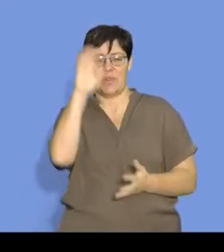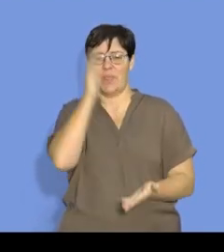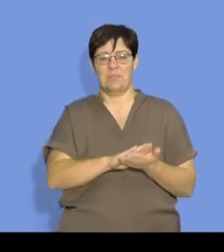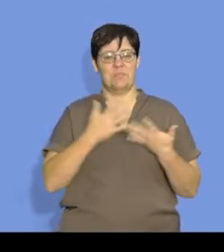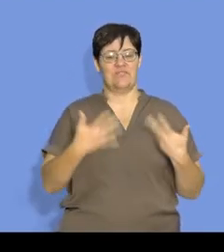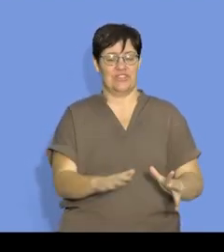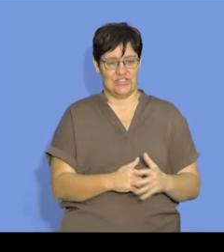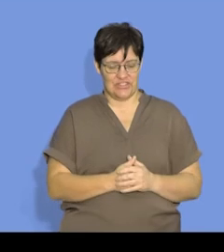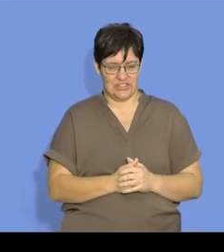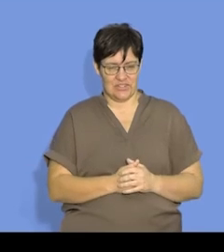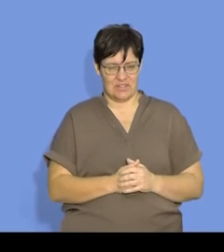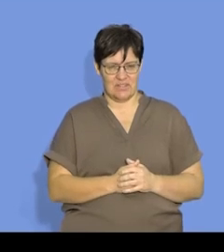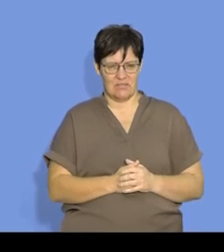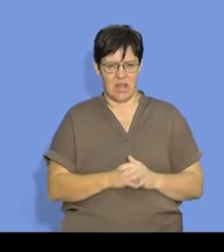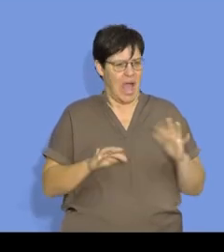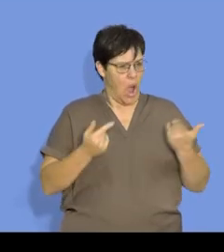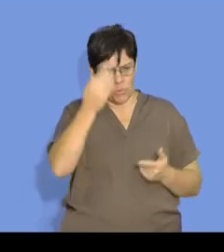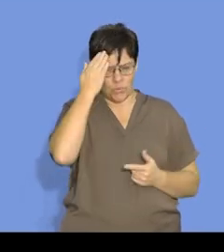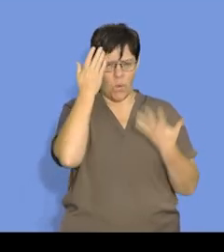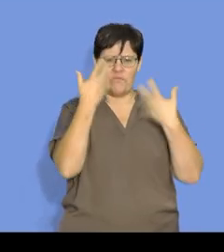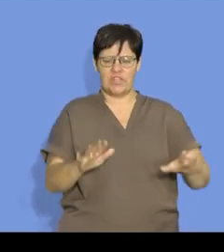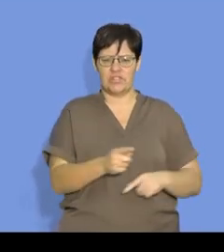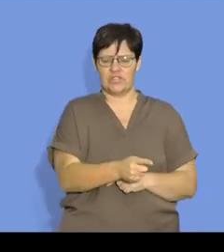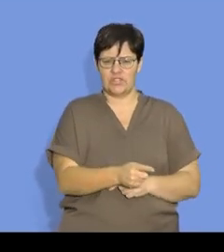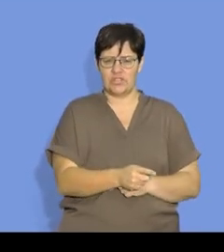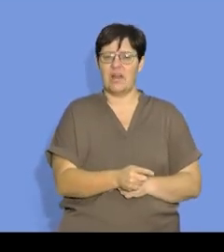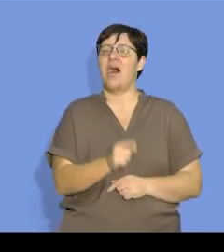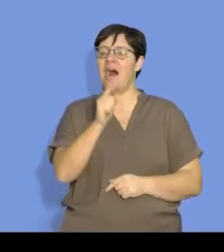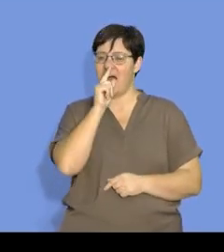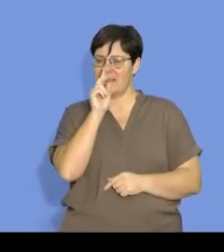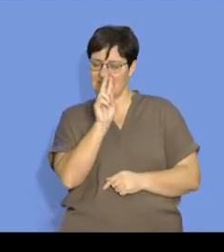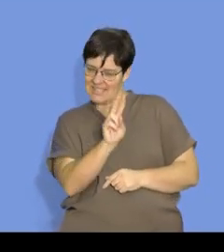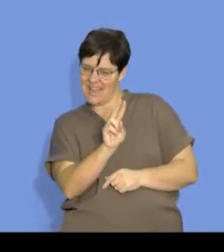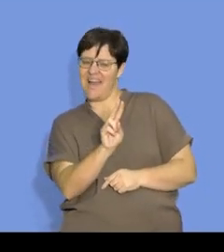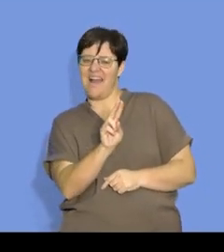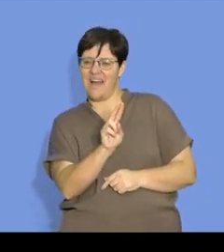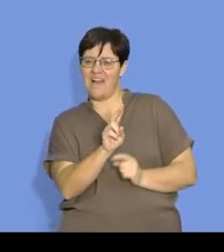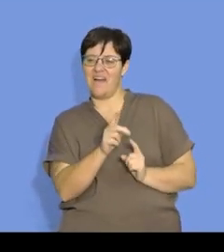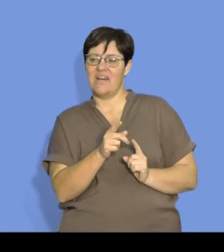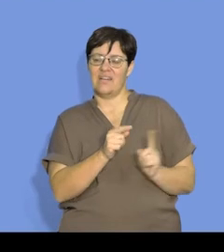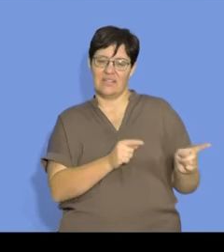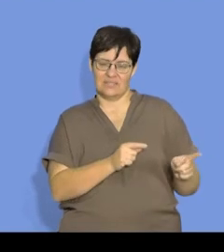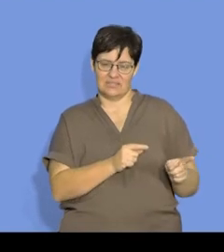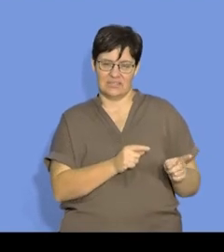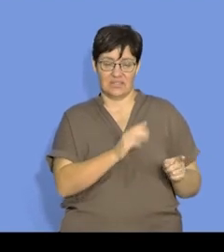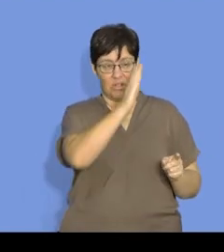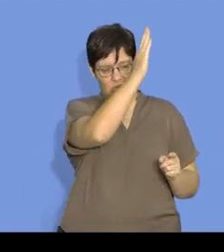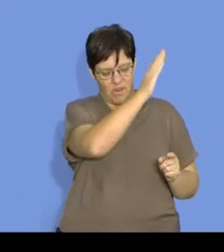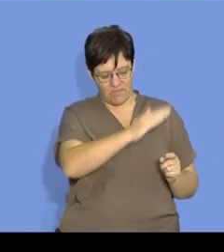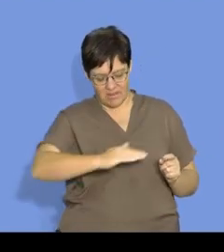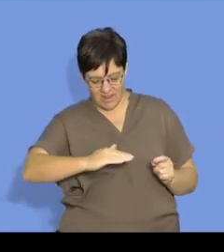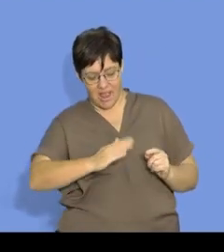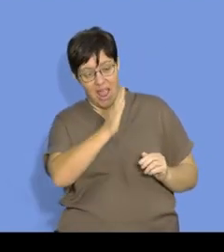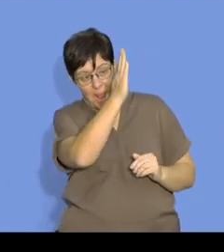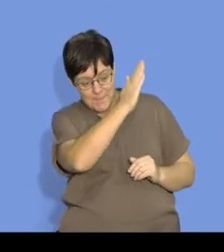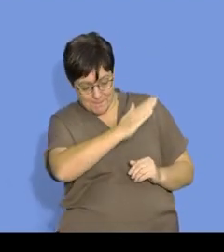And how will we know that? As I said, if you read it from your graph, you will see on your